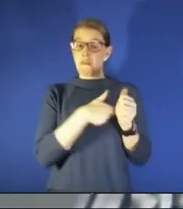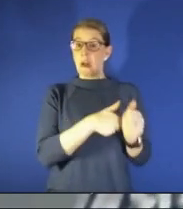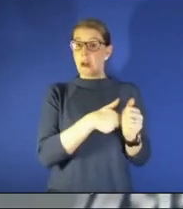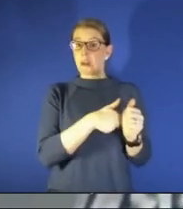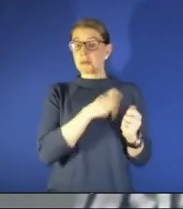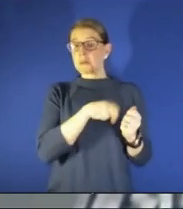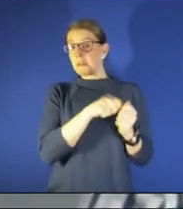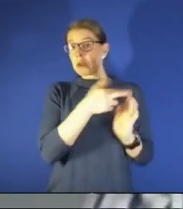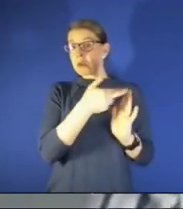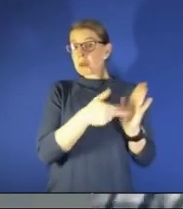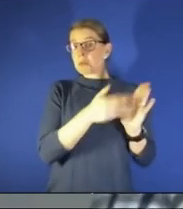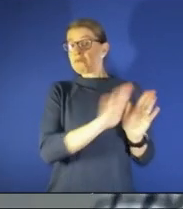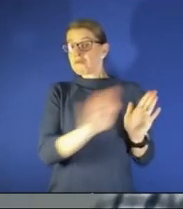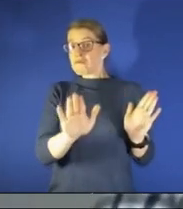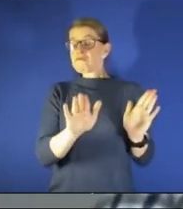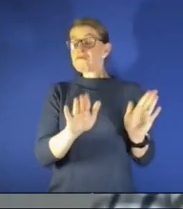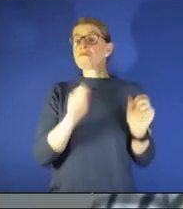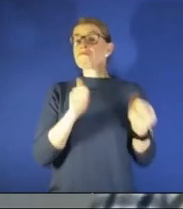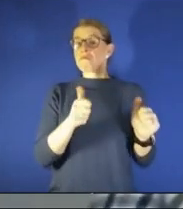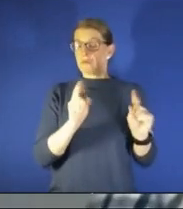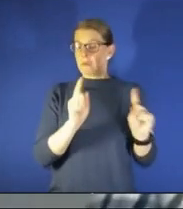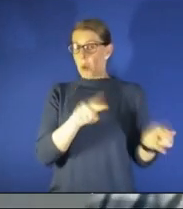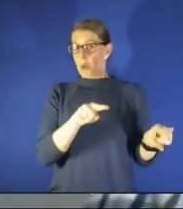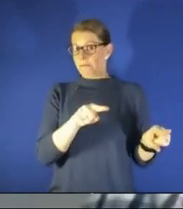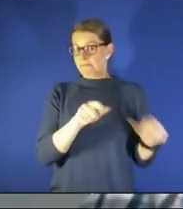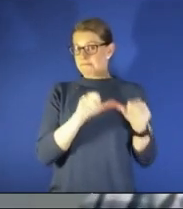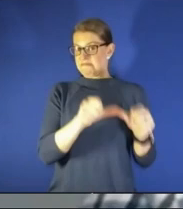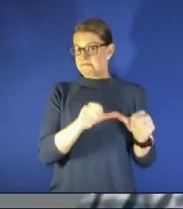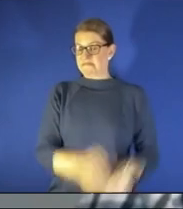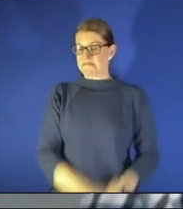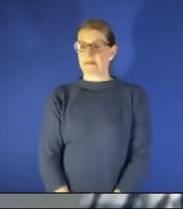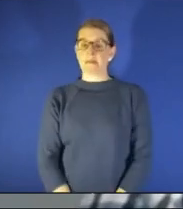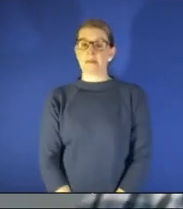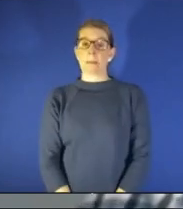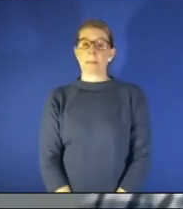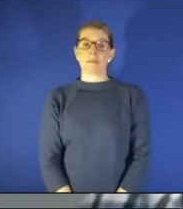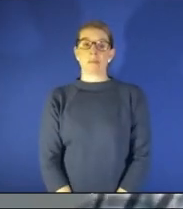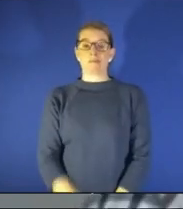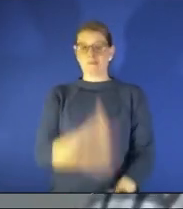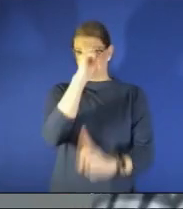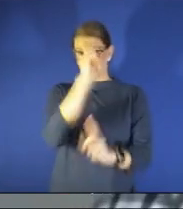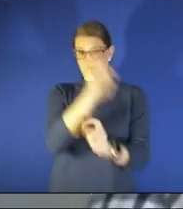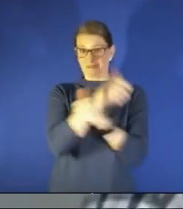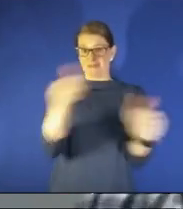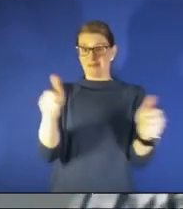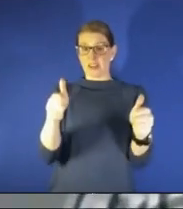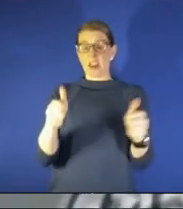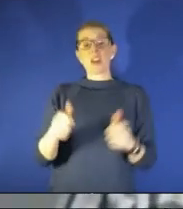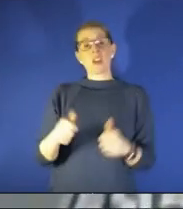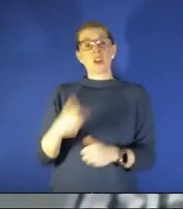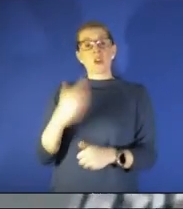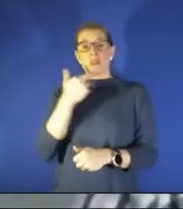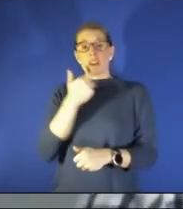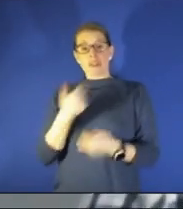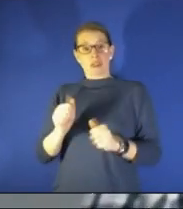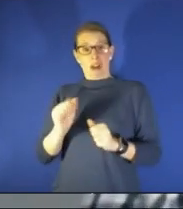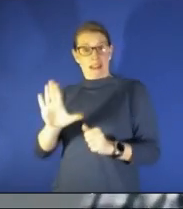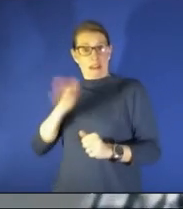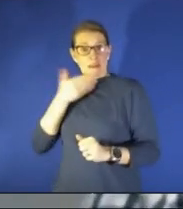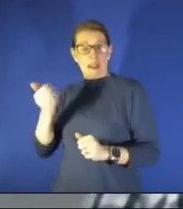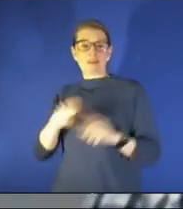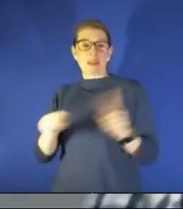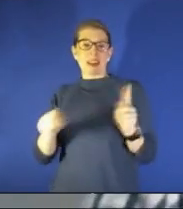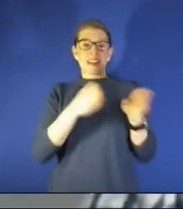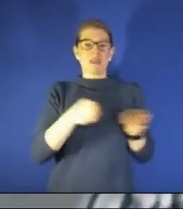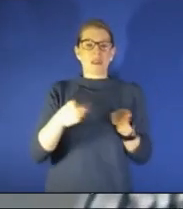participate in so um i think the restaurants are doing the best they can but it's up to the individuals to to feel safe when